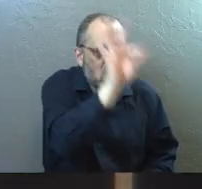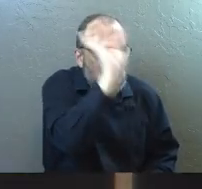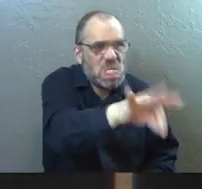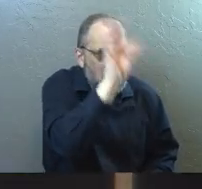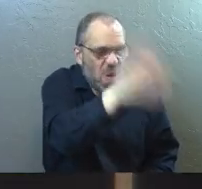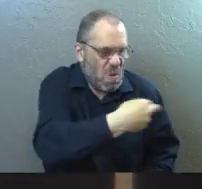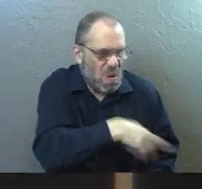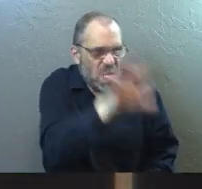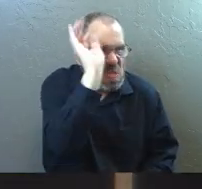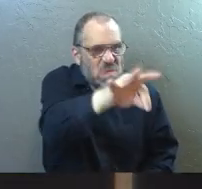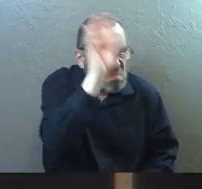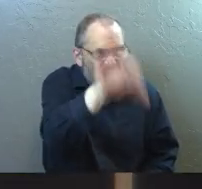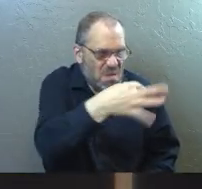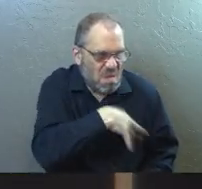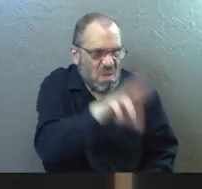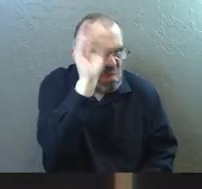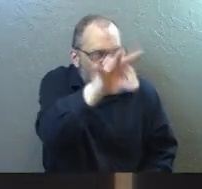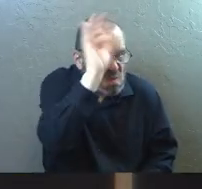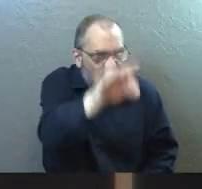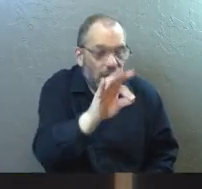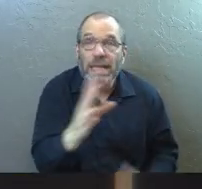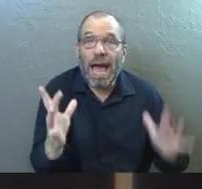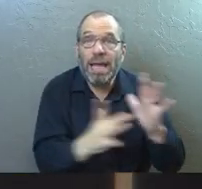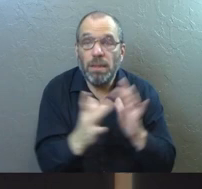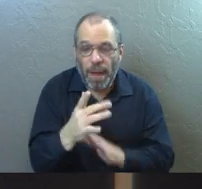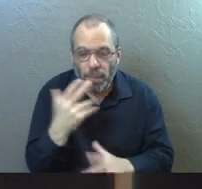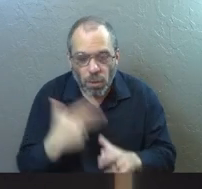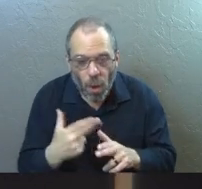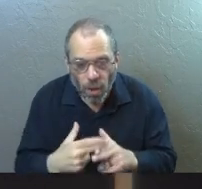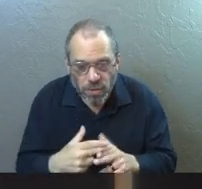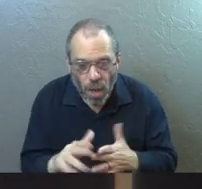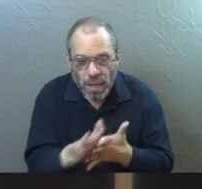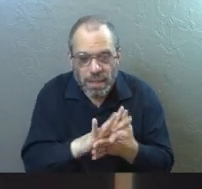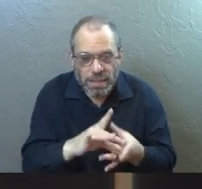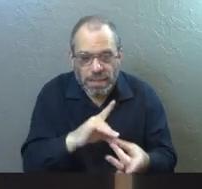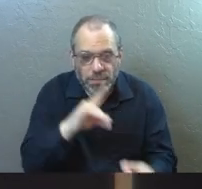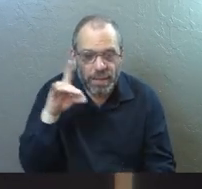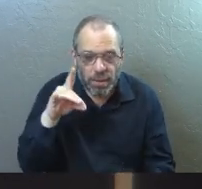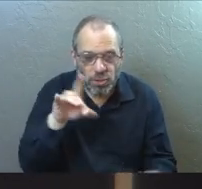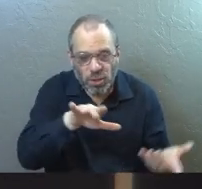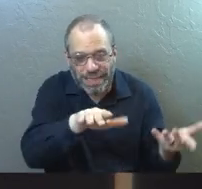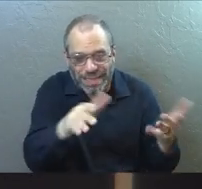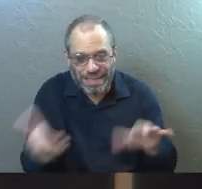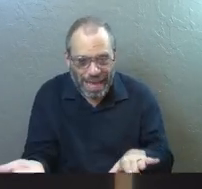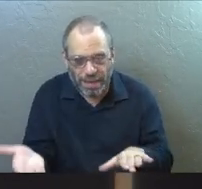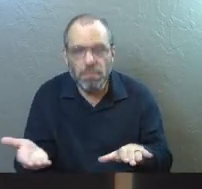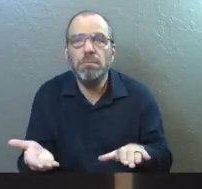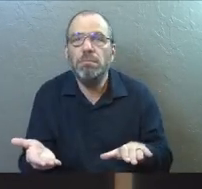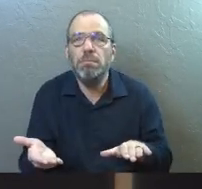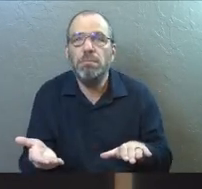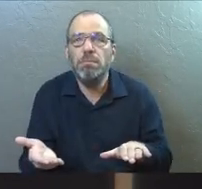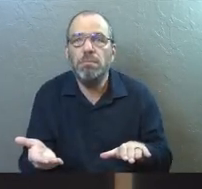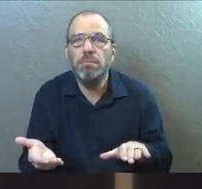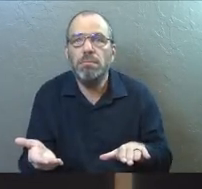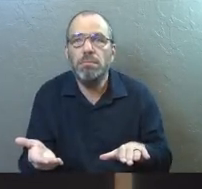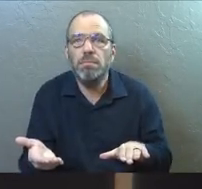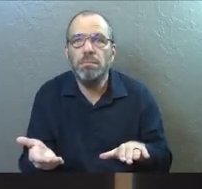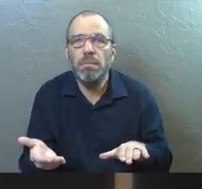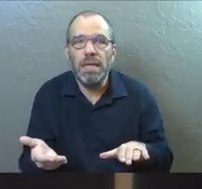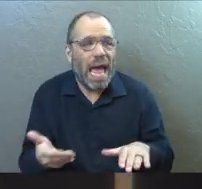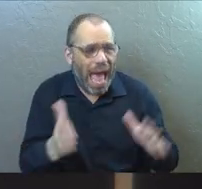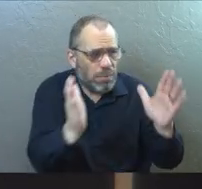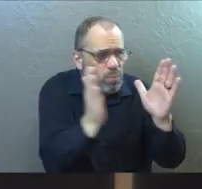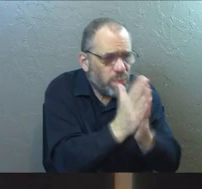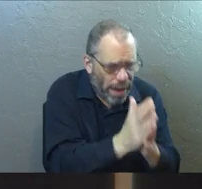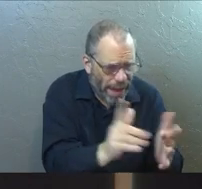You cannot be, as the Bible calls us, spiritually dead, and throw